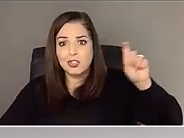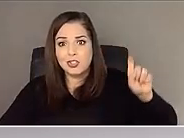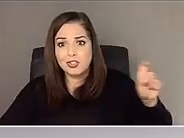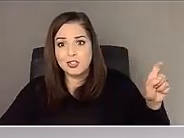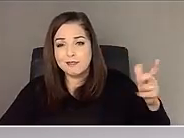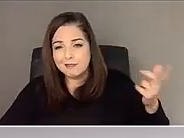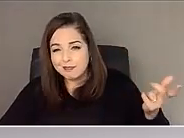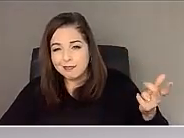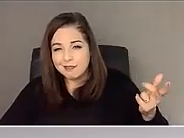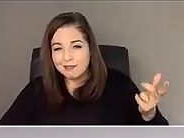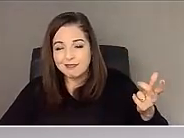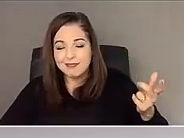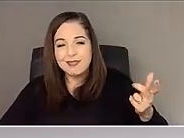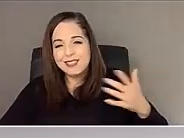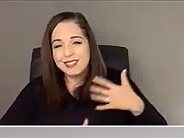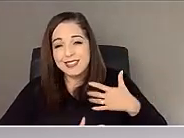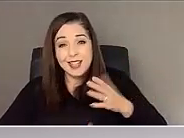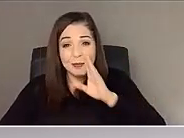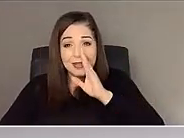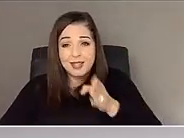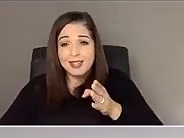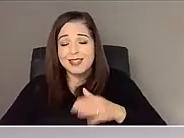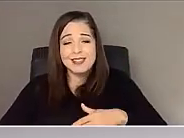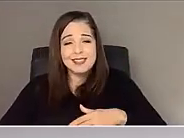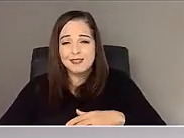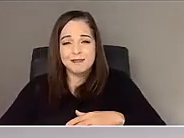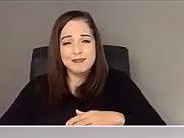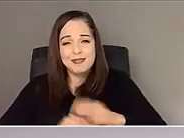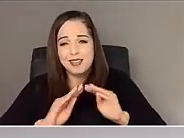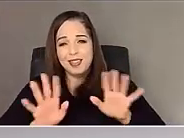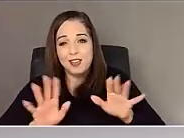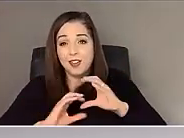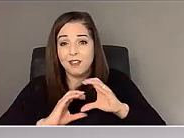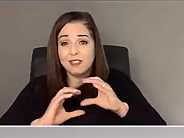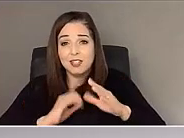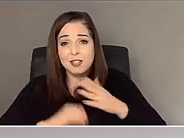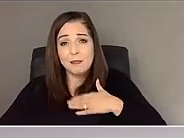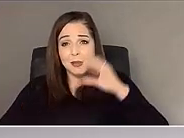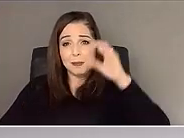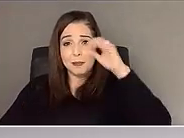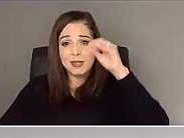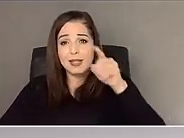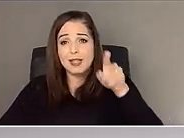That's candid conversations are the way to go, in my opinion, in rural communities.